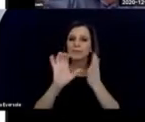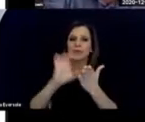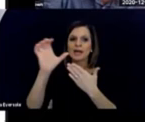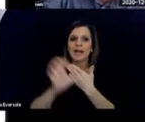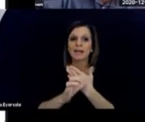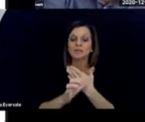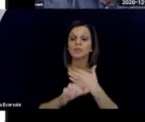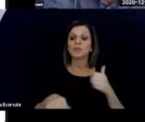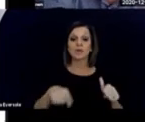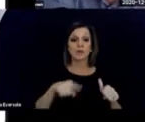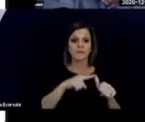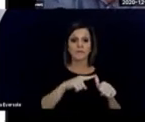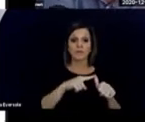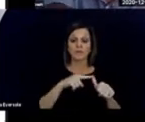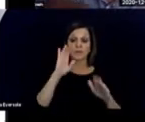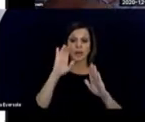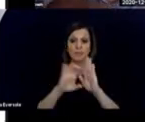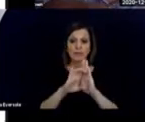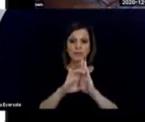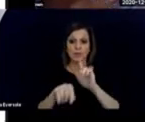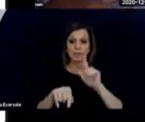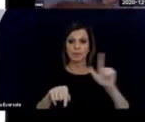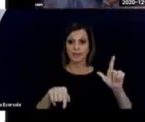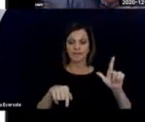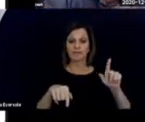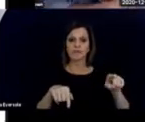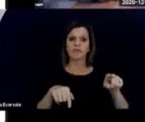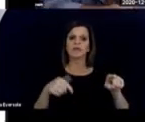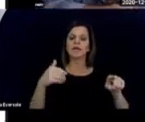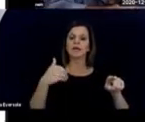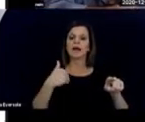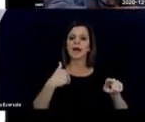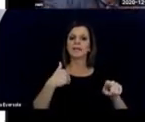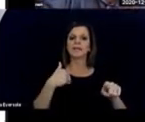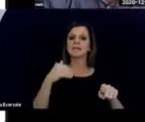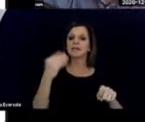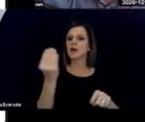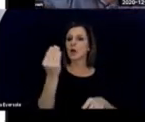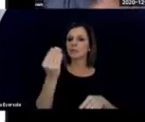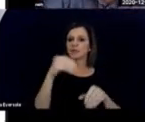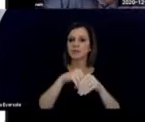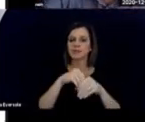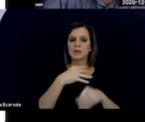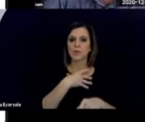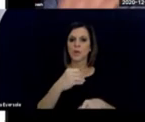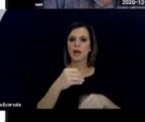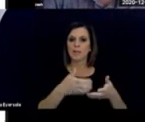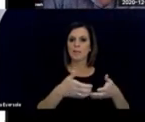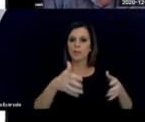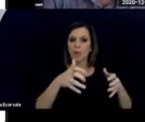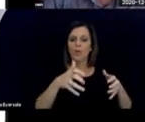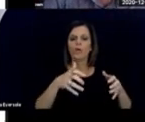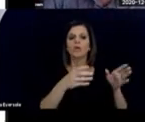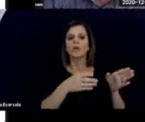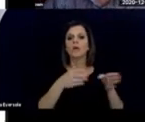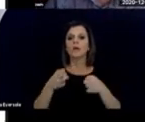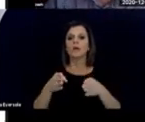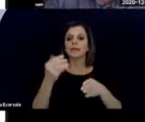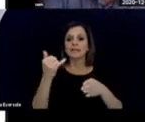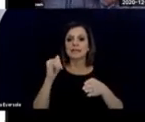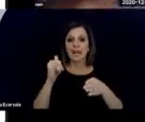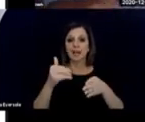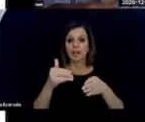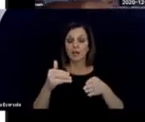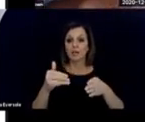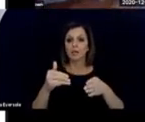picture on the left shows an object in a white bowl. And the yellow basket is the finished basket.